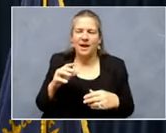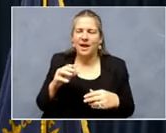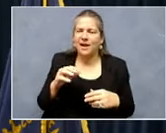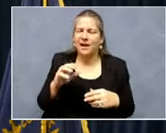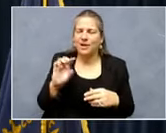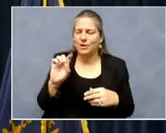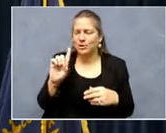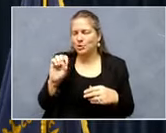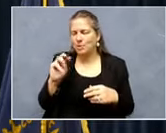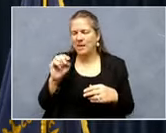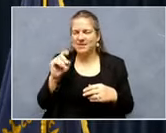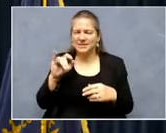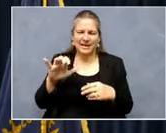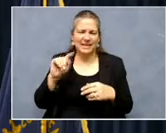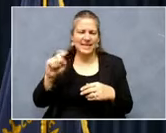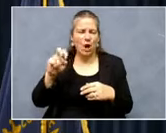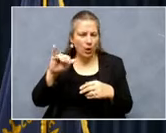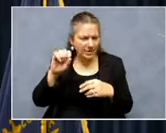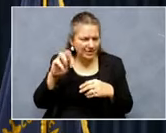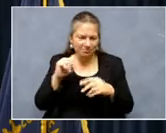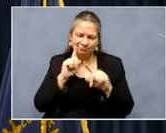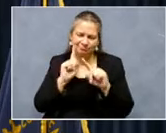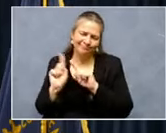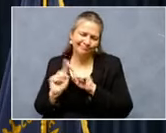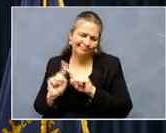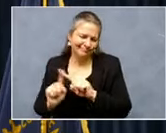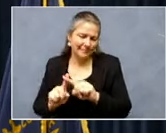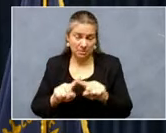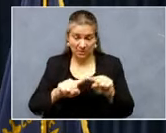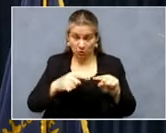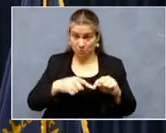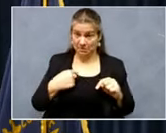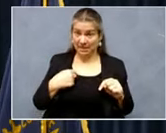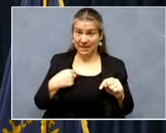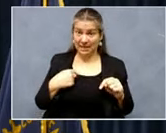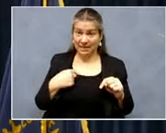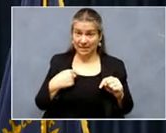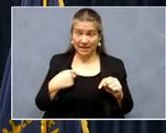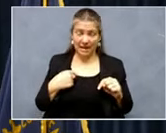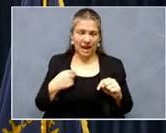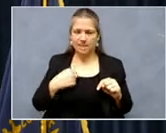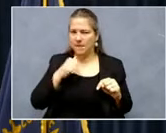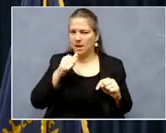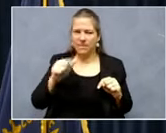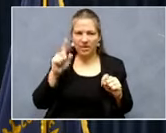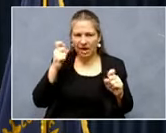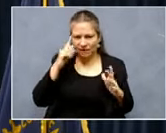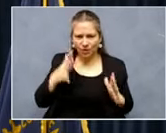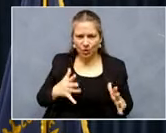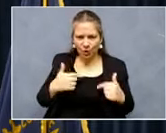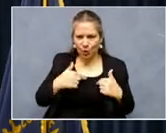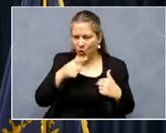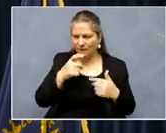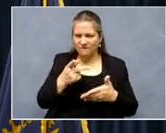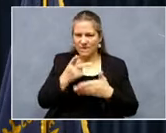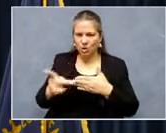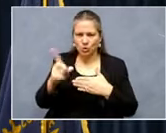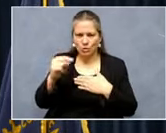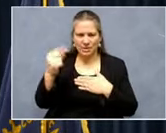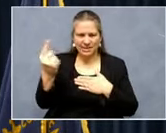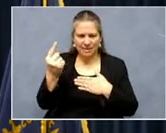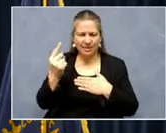come together. But it, it, it comes down to this for me. Um, I'm not going to be the governor who failed to act and people got hurt.